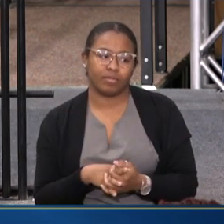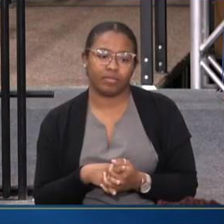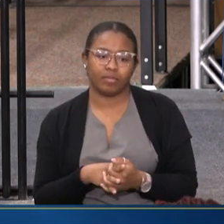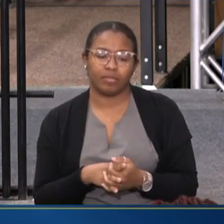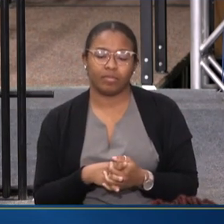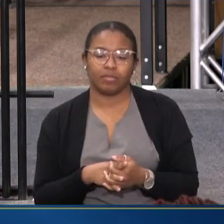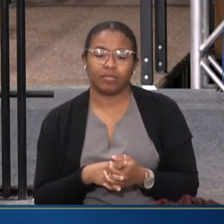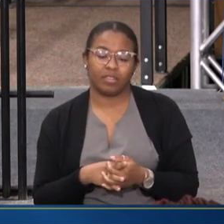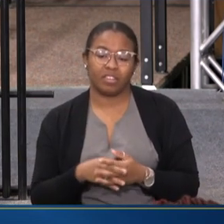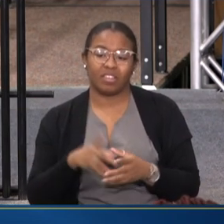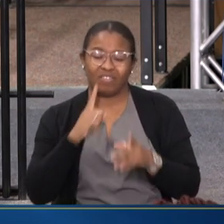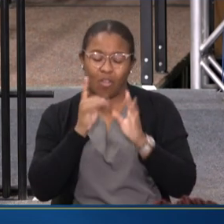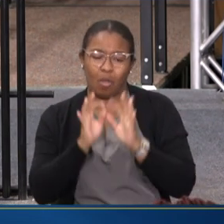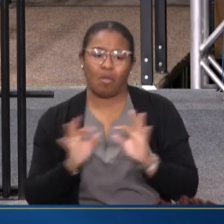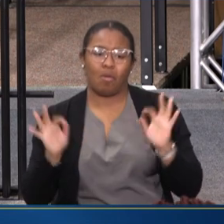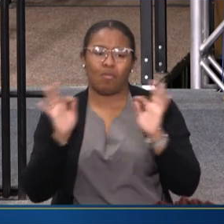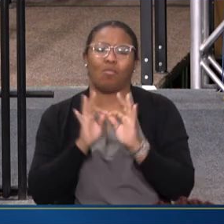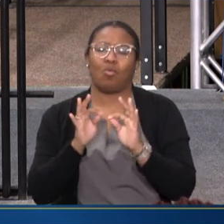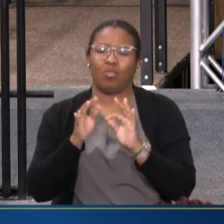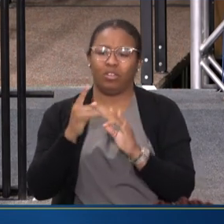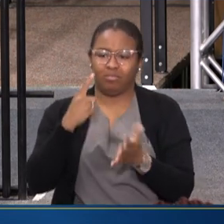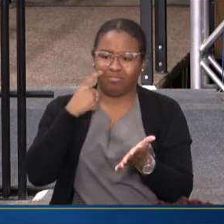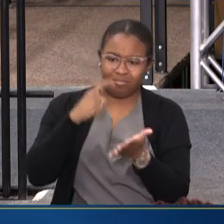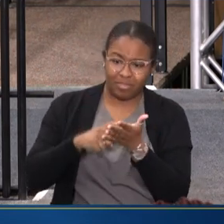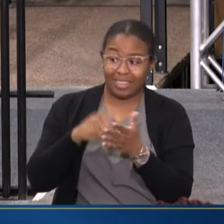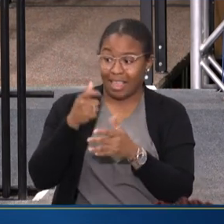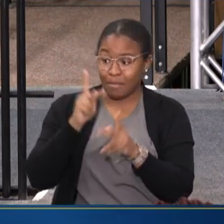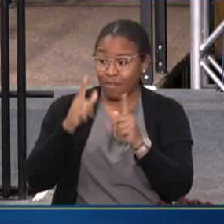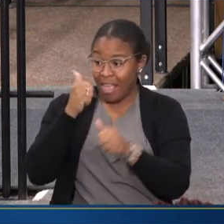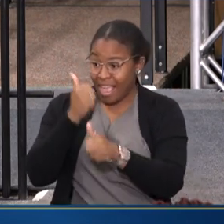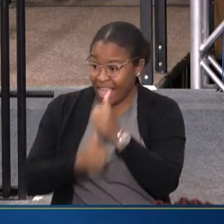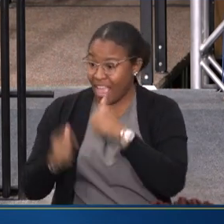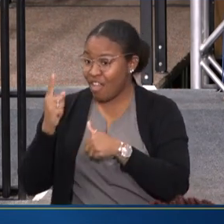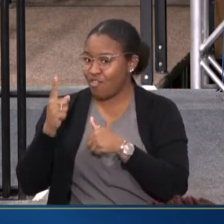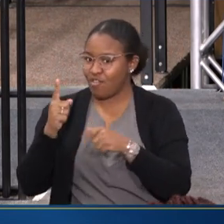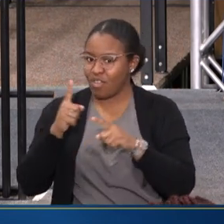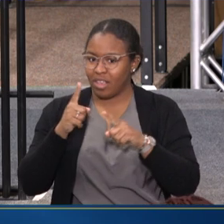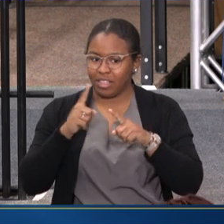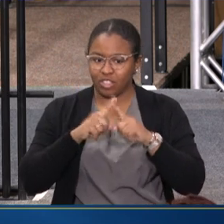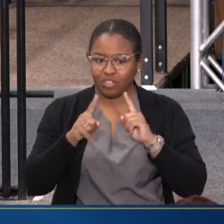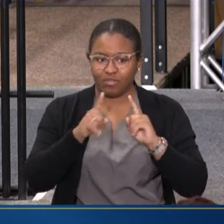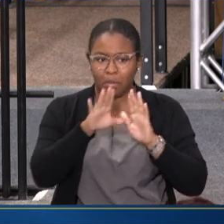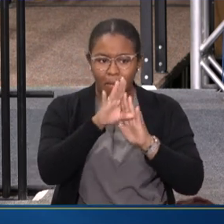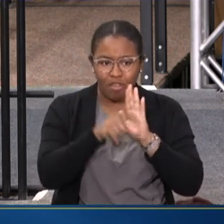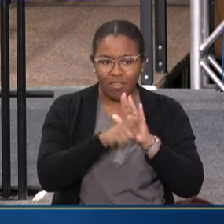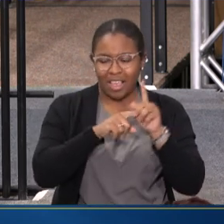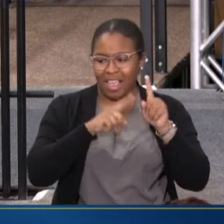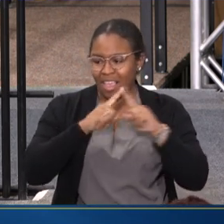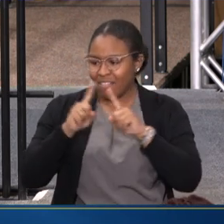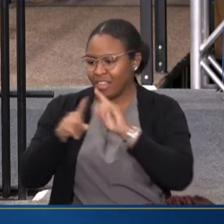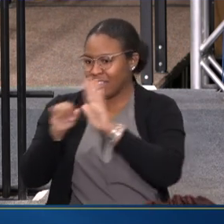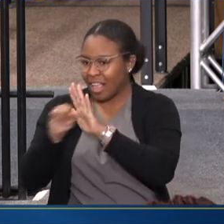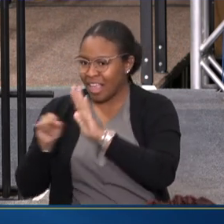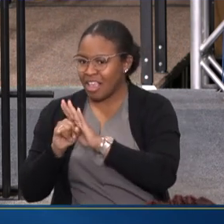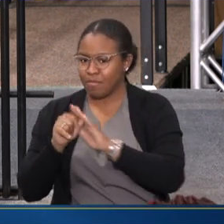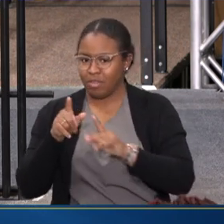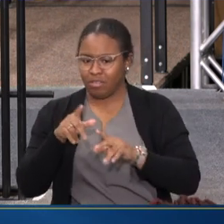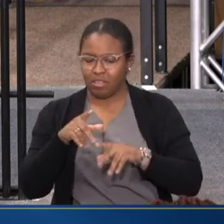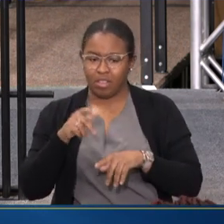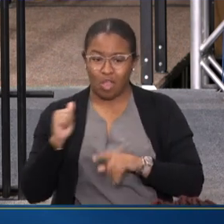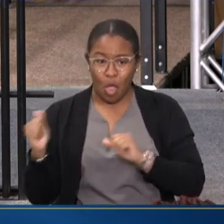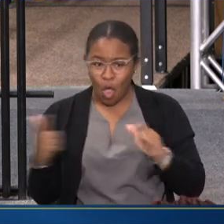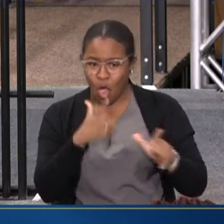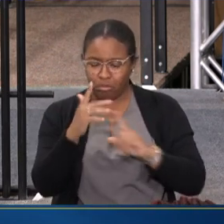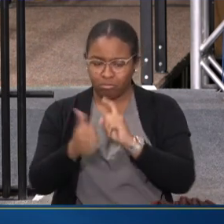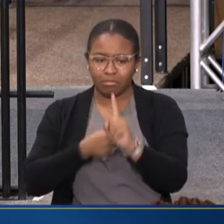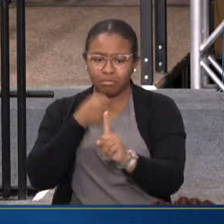AND IT'S IMPORTANT WE ACKNOWLEDGE THAT PEOPLE FROM EVERY DEMOGRAPHIC THERE IS, EVERY WALK OF LIFE, WE'RE ALL